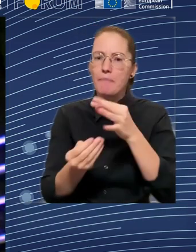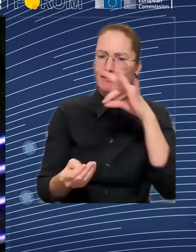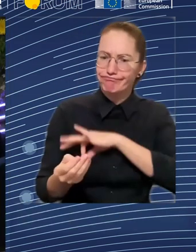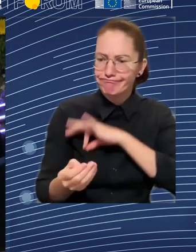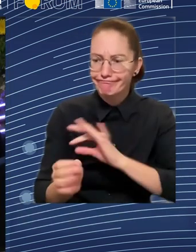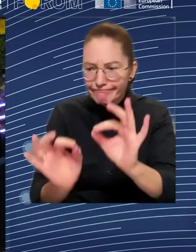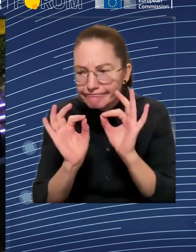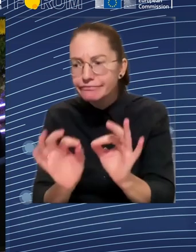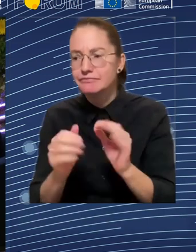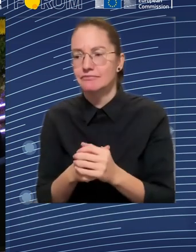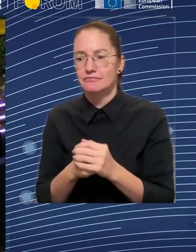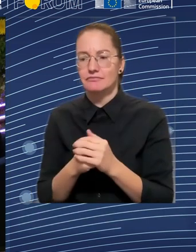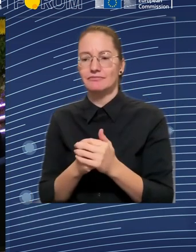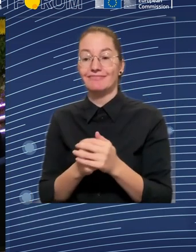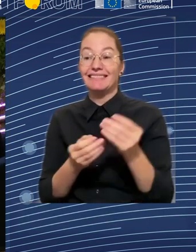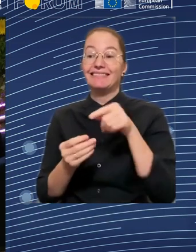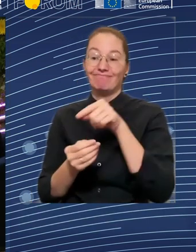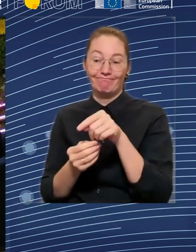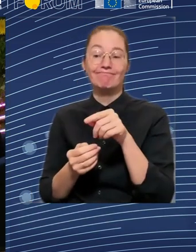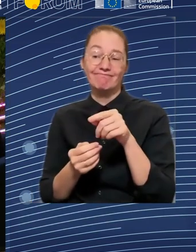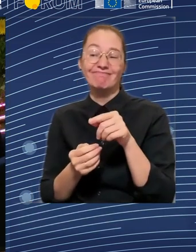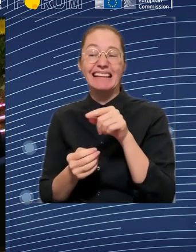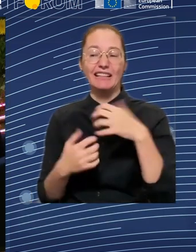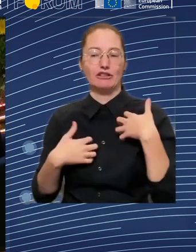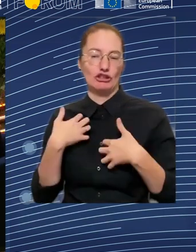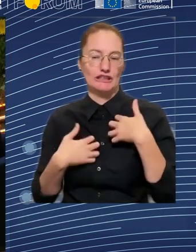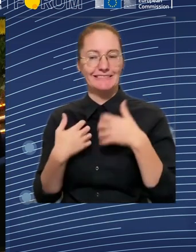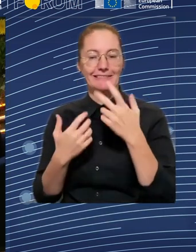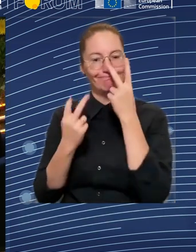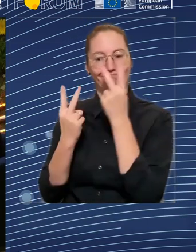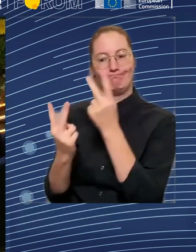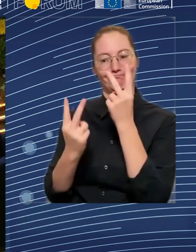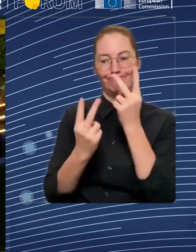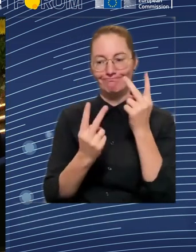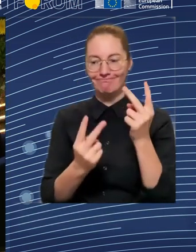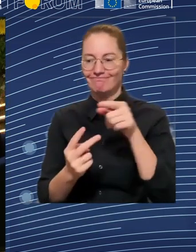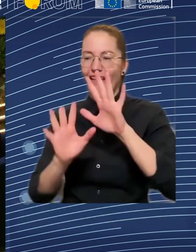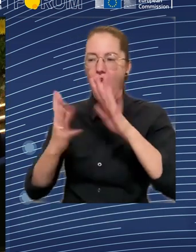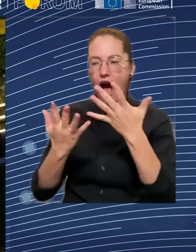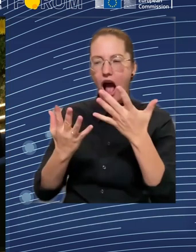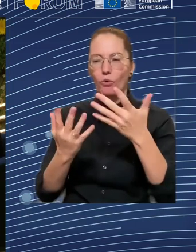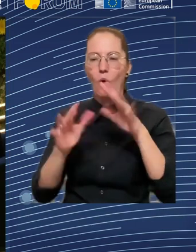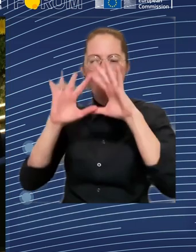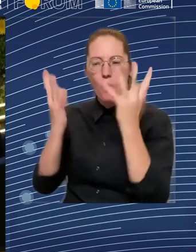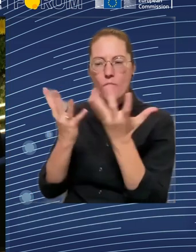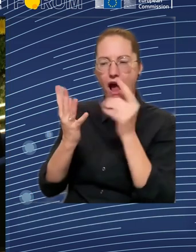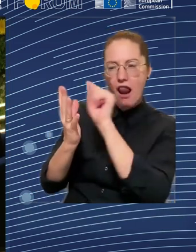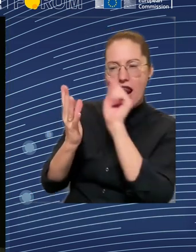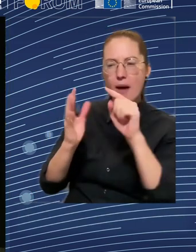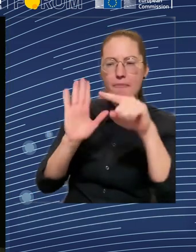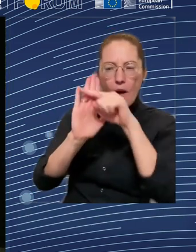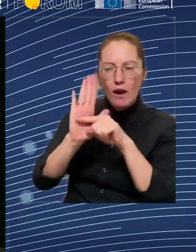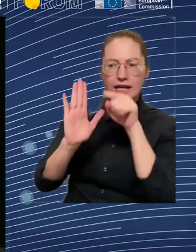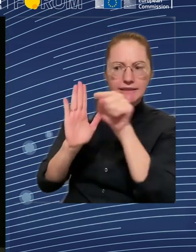social security. And national social protection systems needs to be adapted and updated, taking into account these